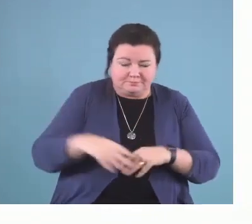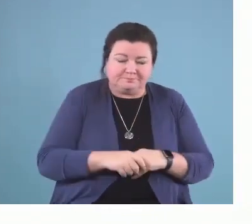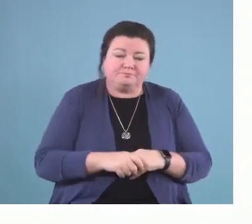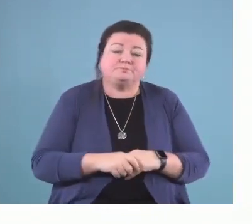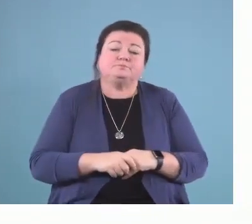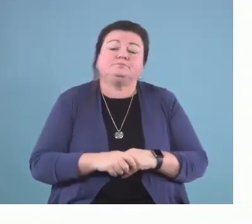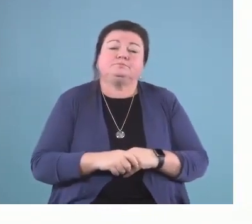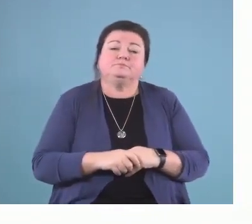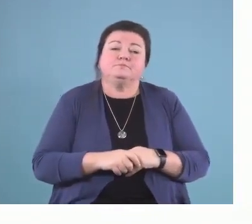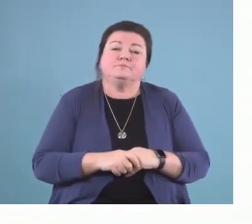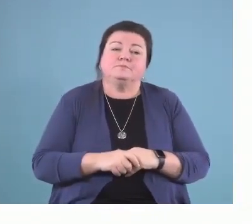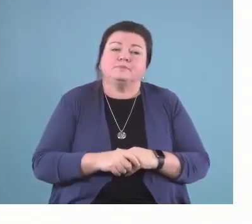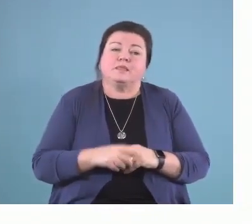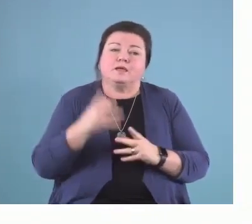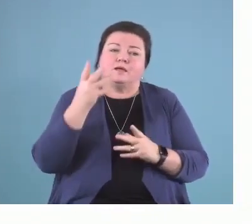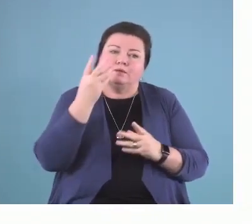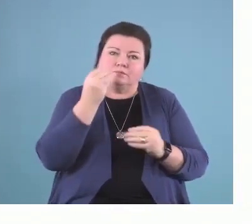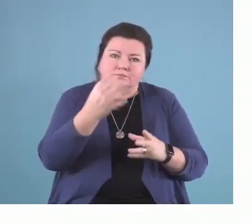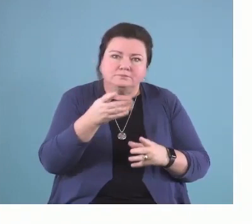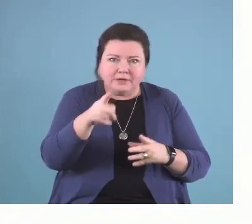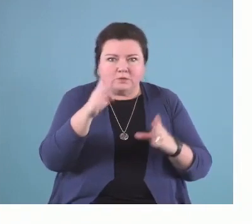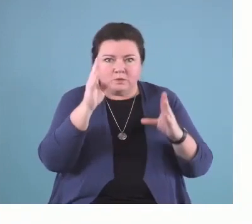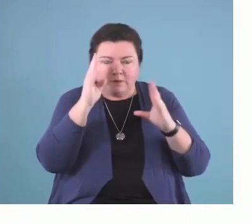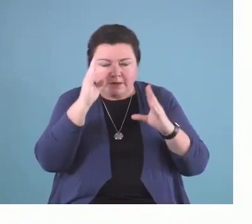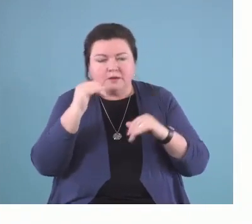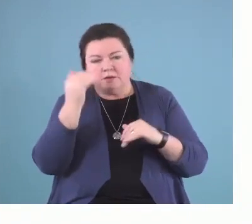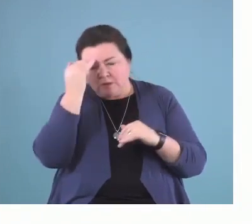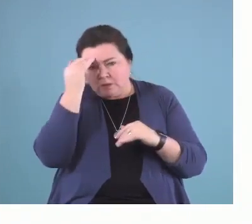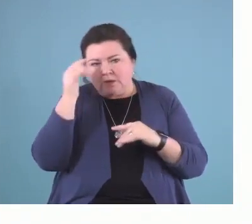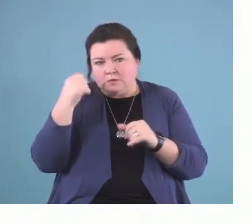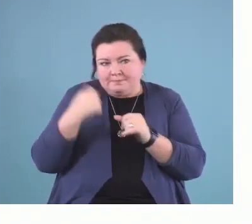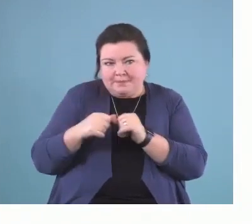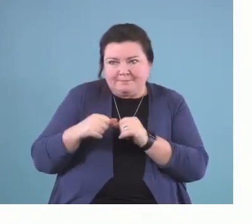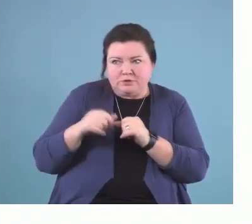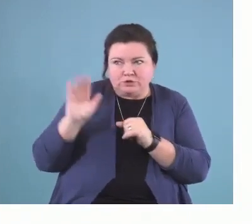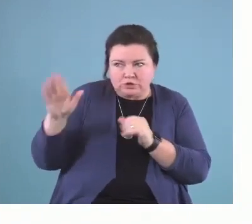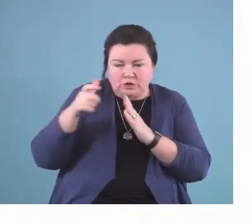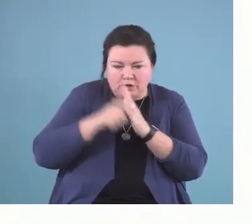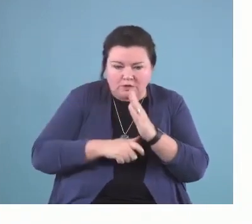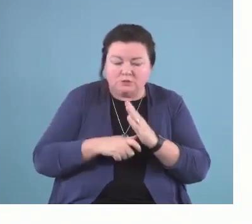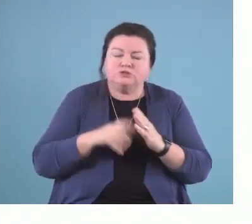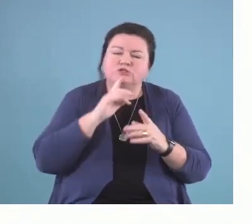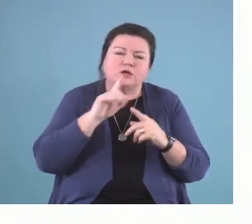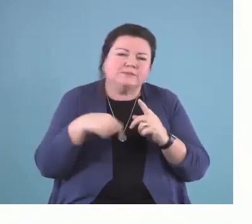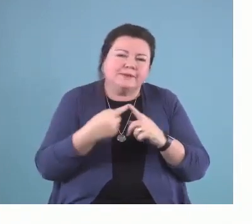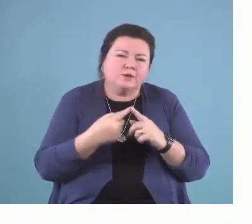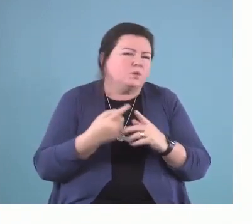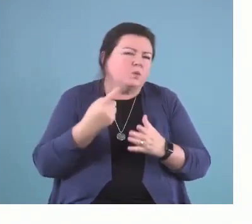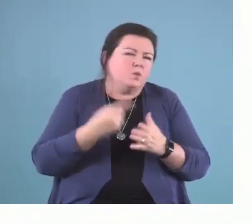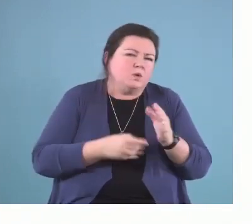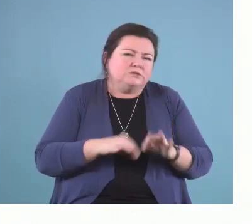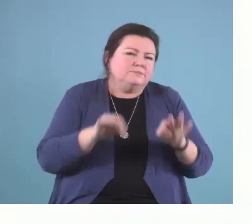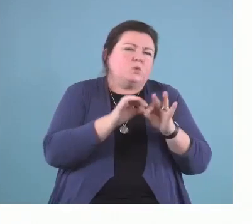make you bring to your attention and make you remember is she talks about things like what is important about